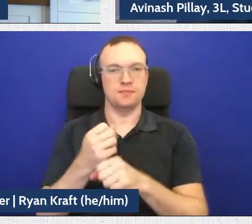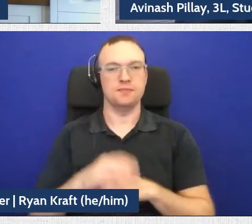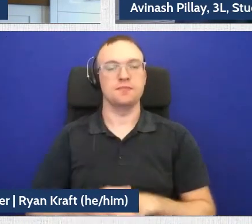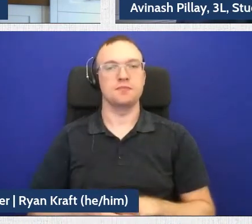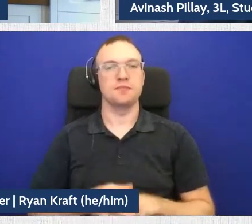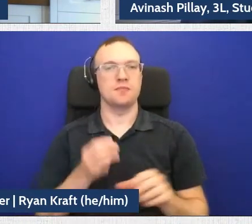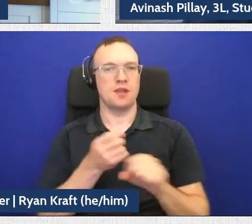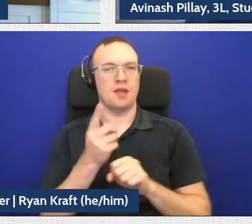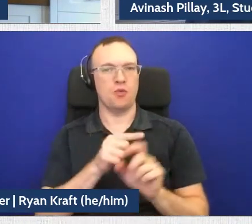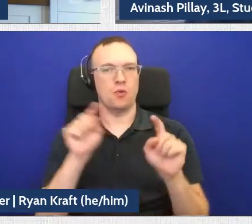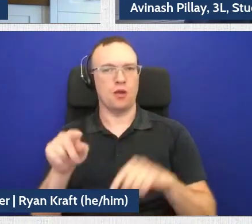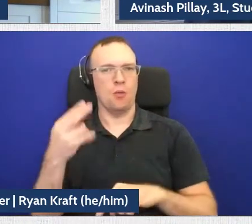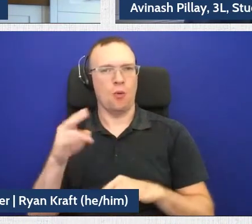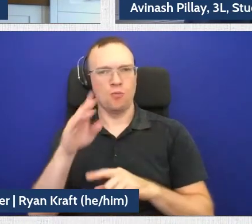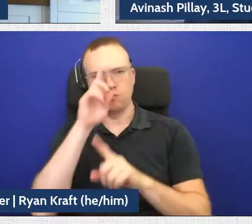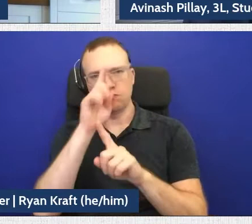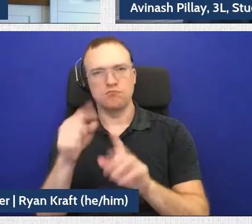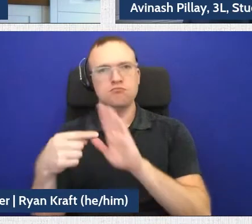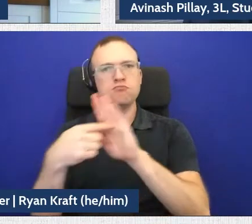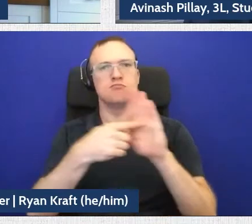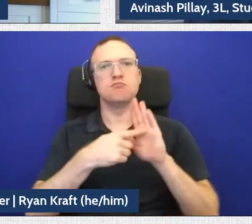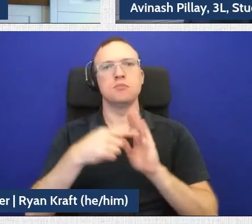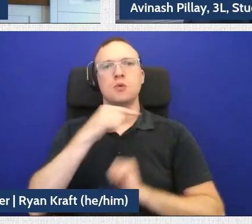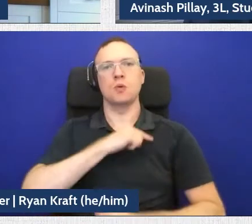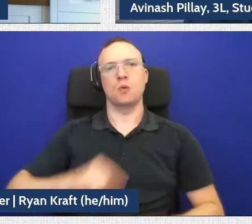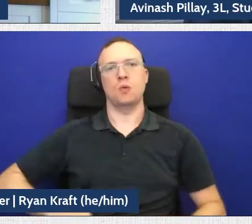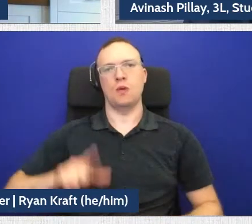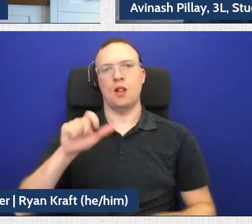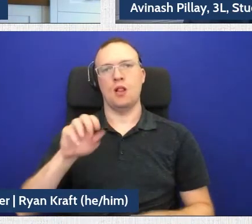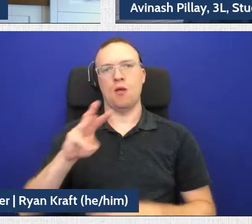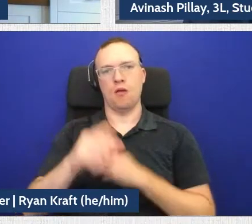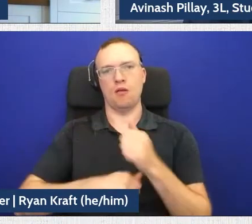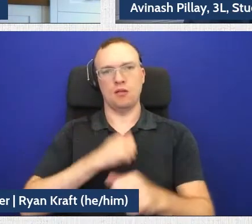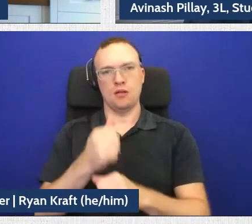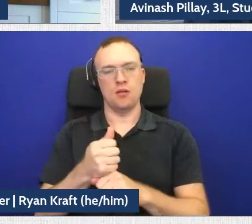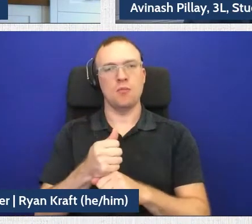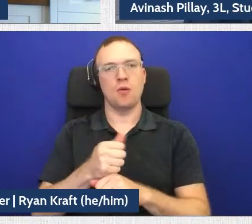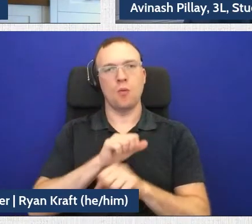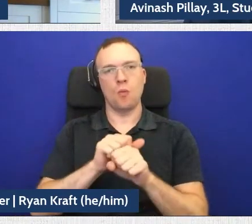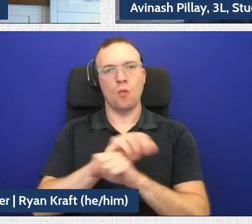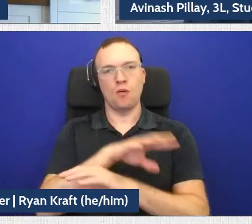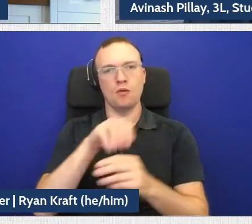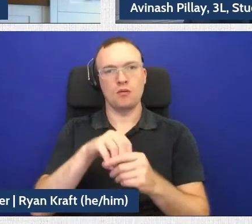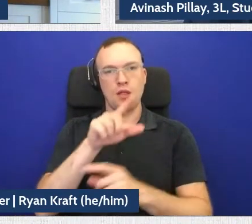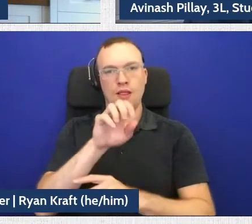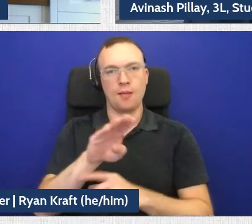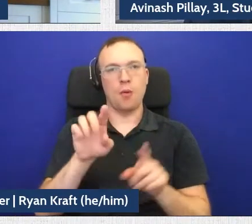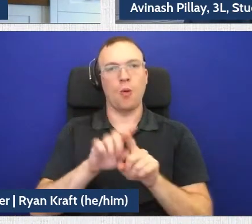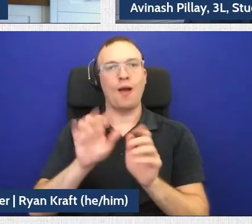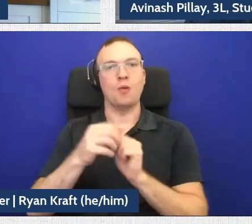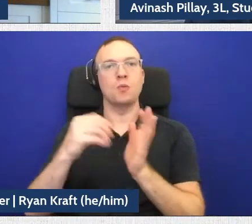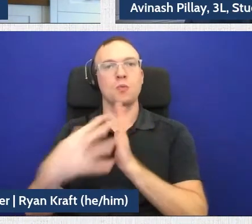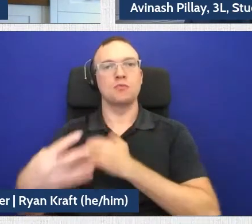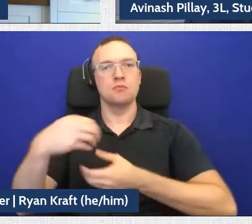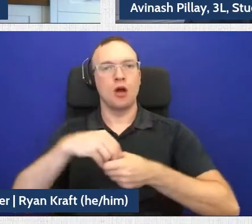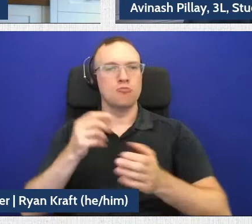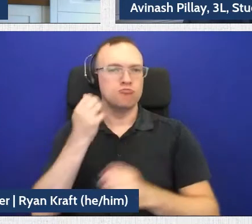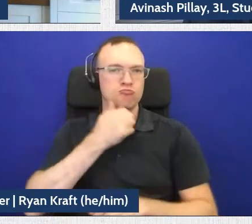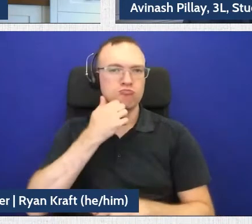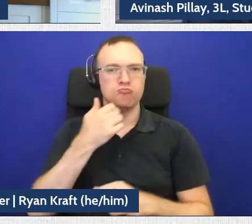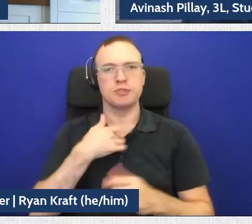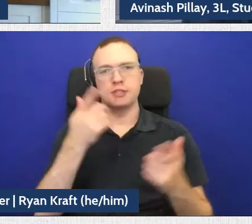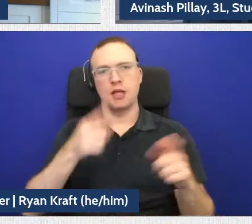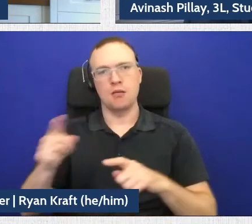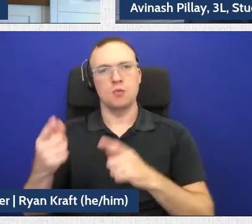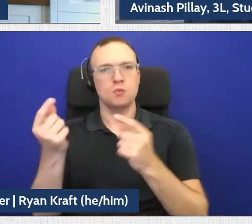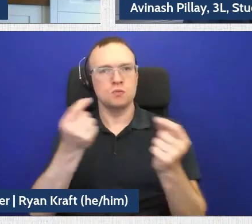Homecoming to try and show Queen's Law alumni the variable work that we do at the lab as well as the way that students get involved on a day-to-day basis towards